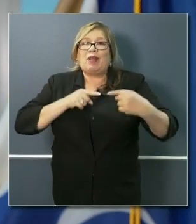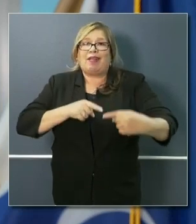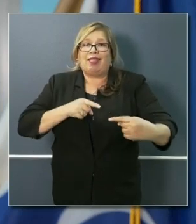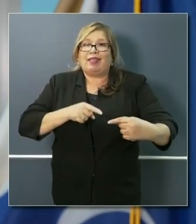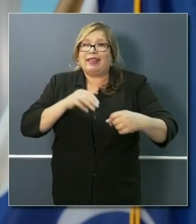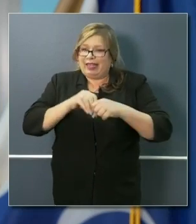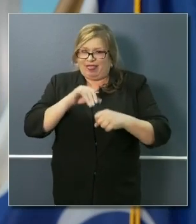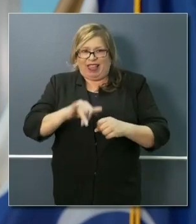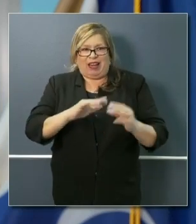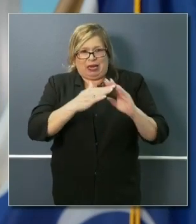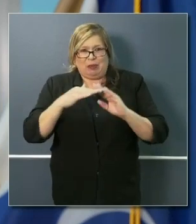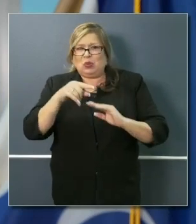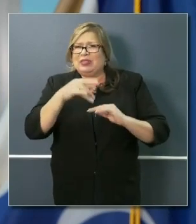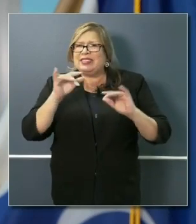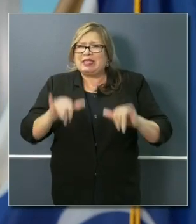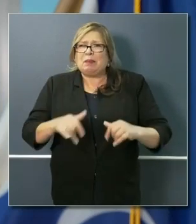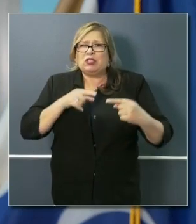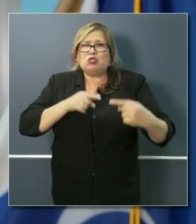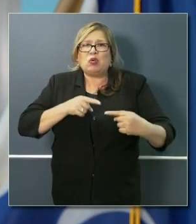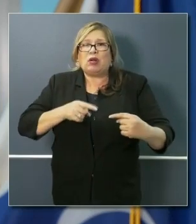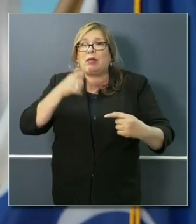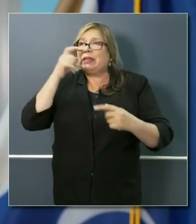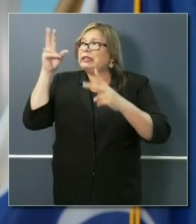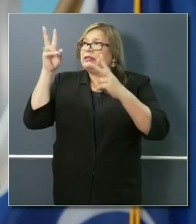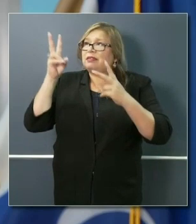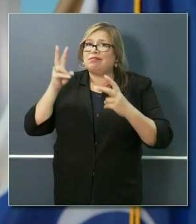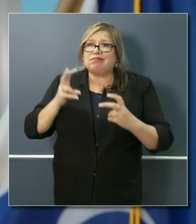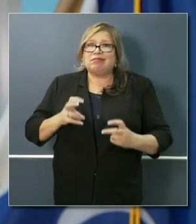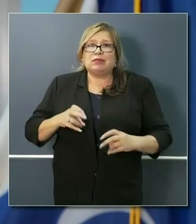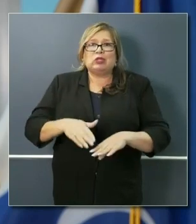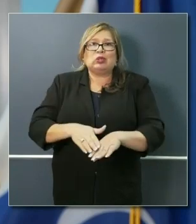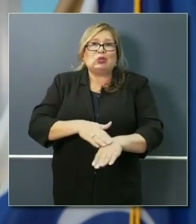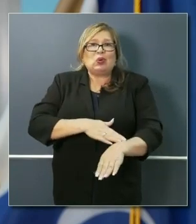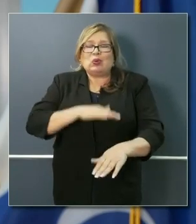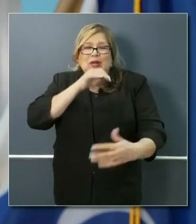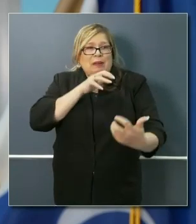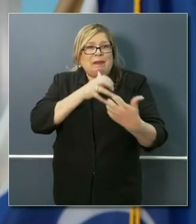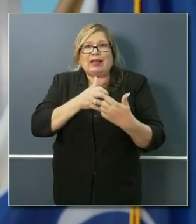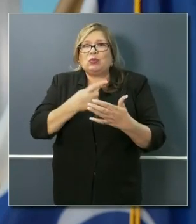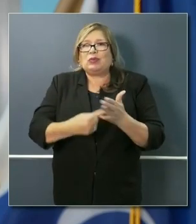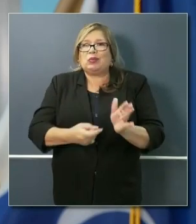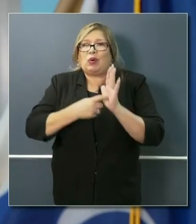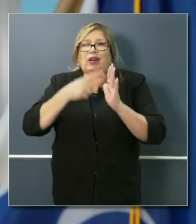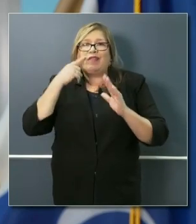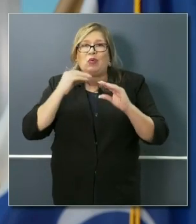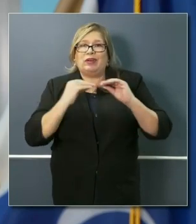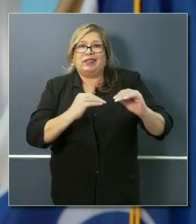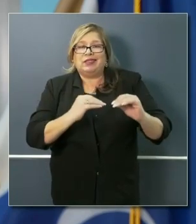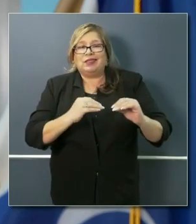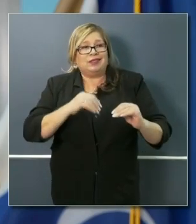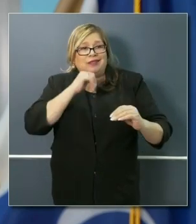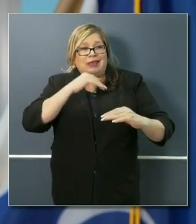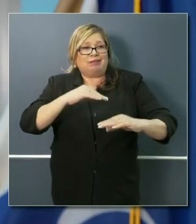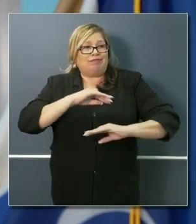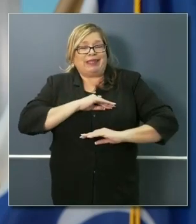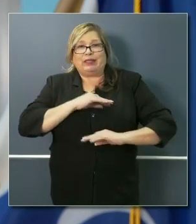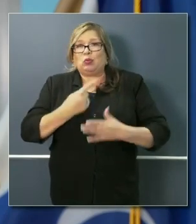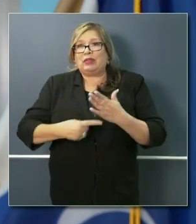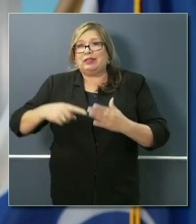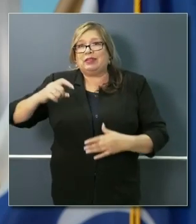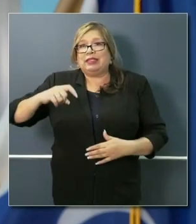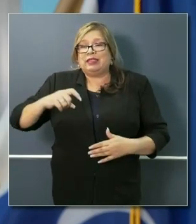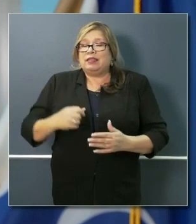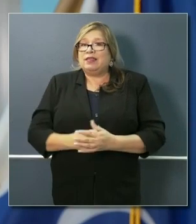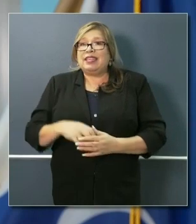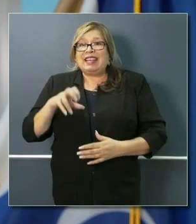within those communities, to get download speeds that are appropriate to the curriculum and appropriate to the needs. And how so many